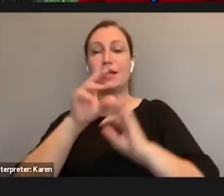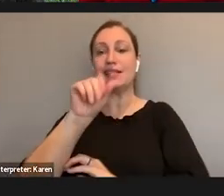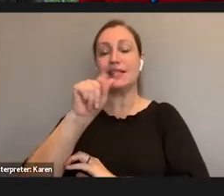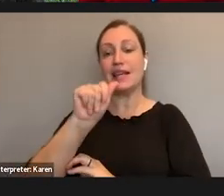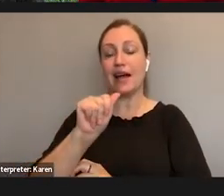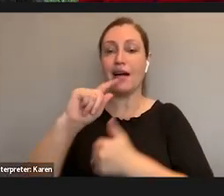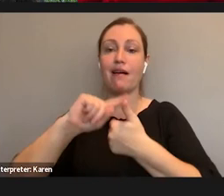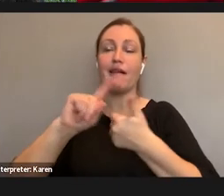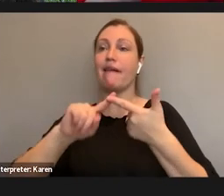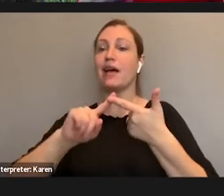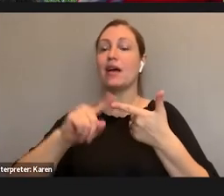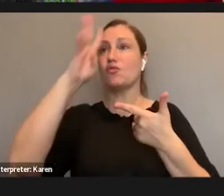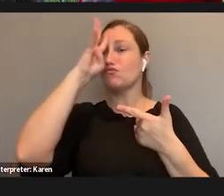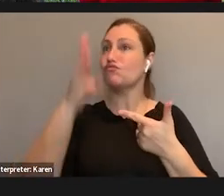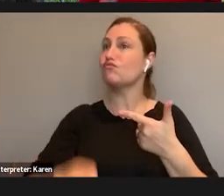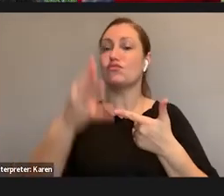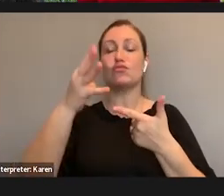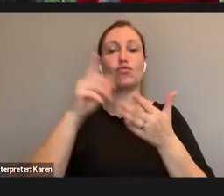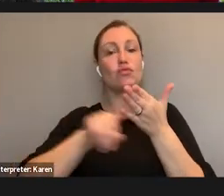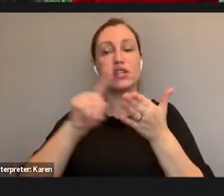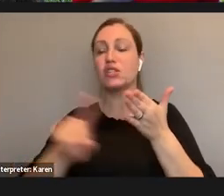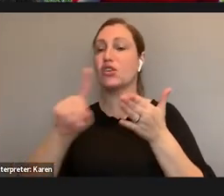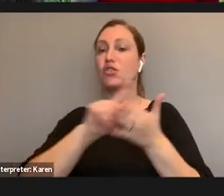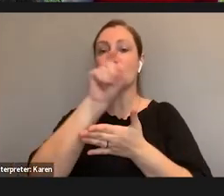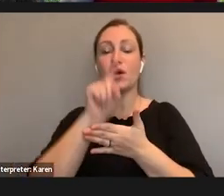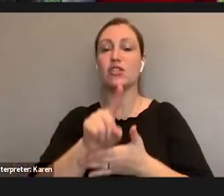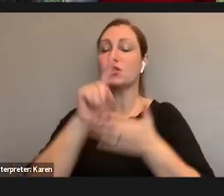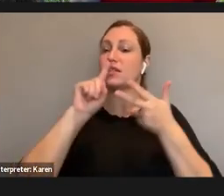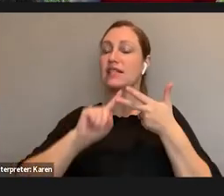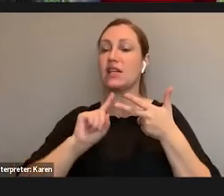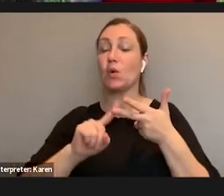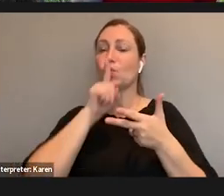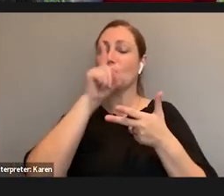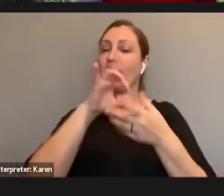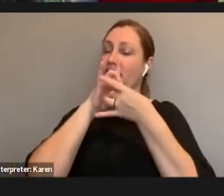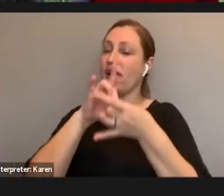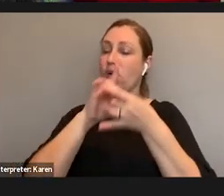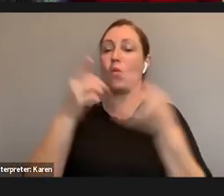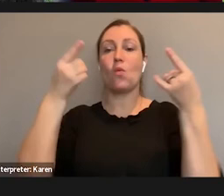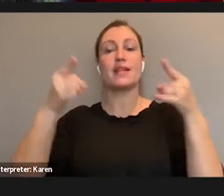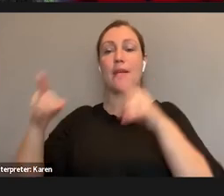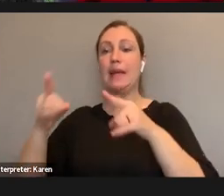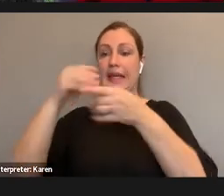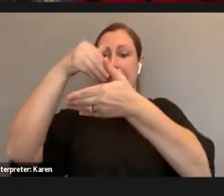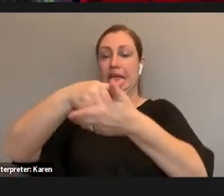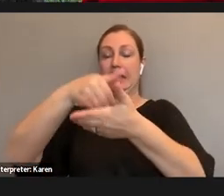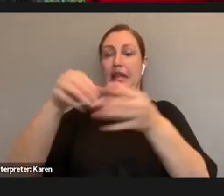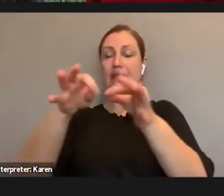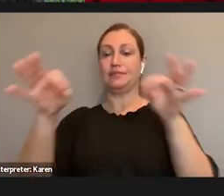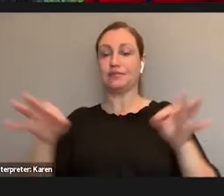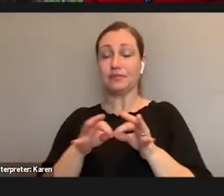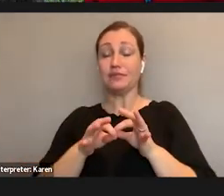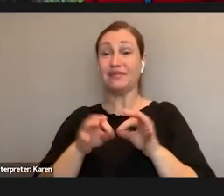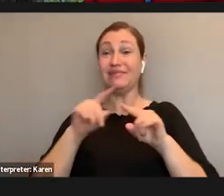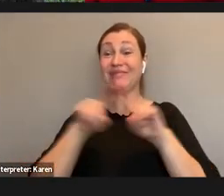research questions, they'll be very closely tied to what we're doing in the field. They just will be operating